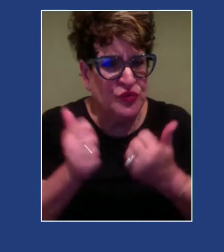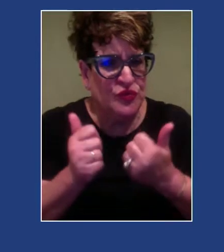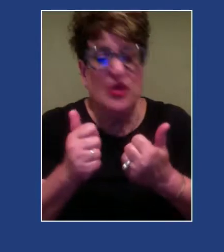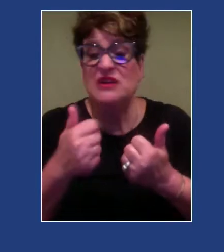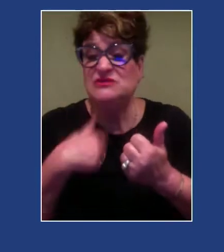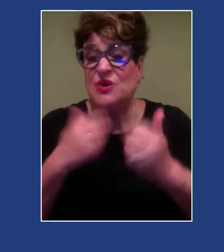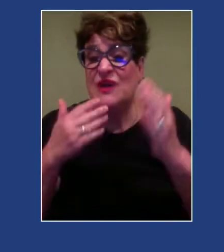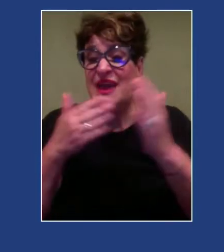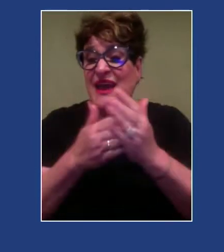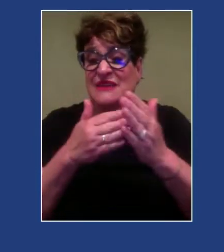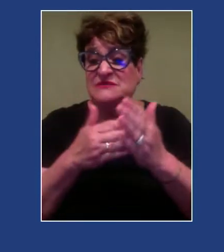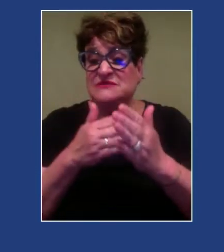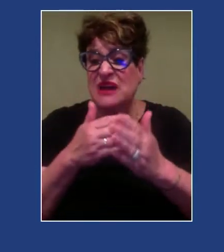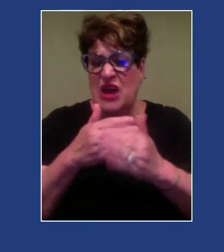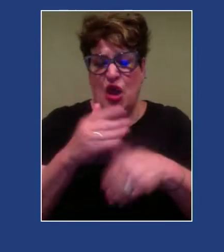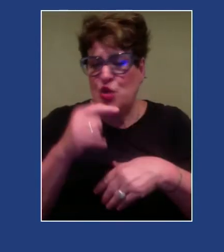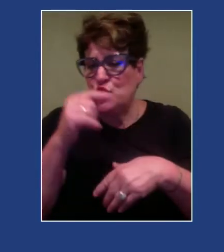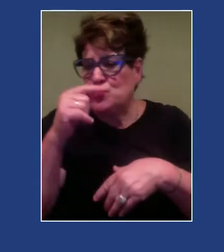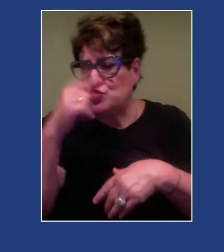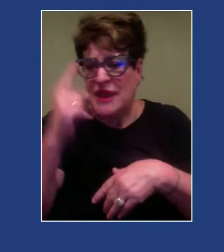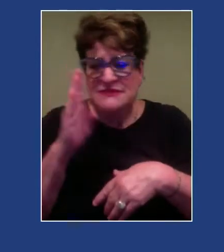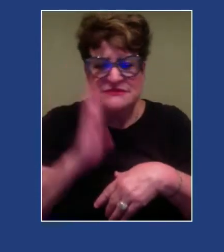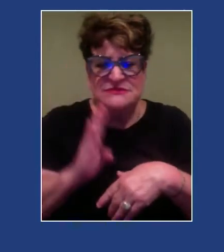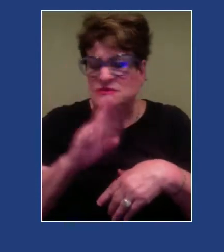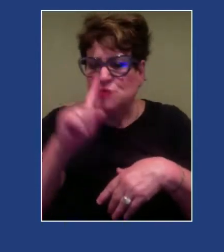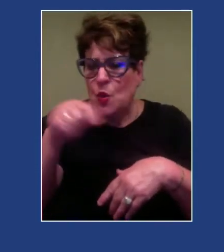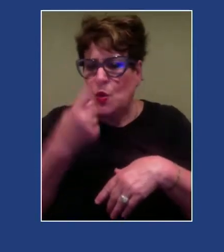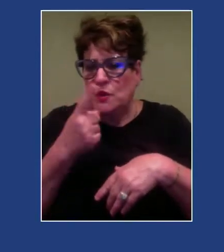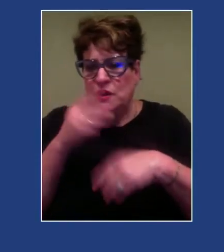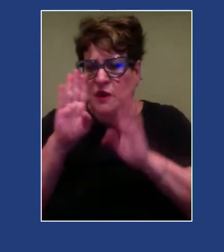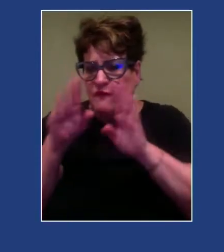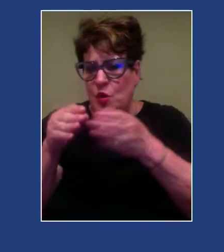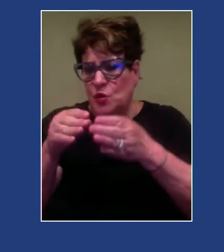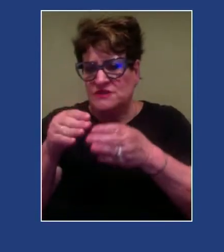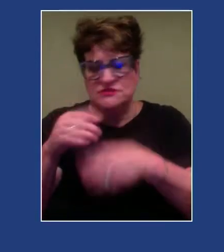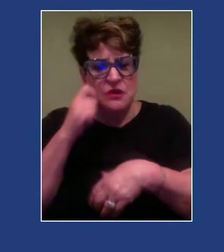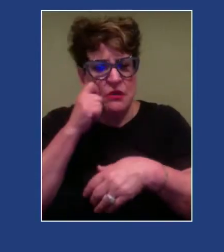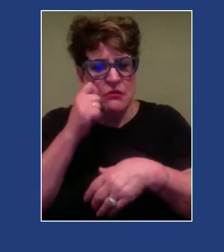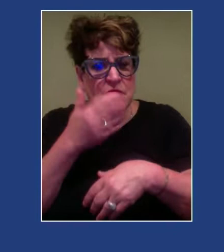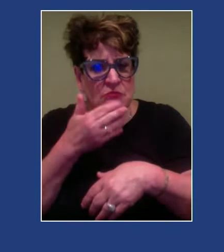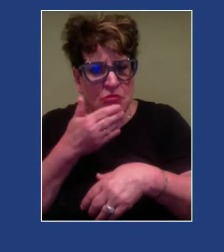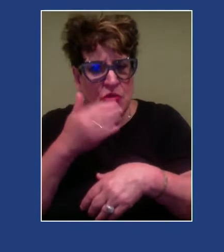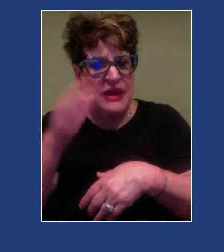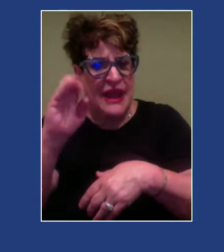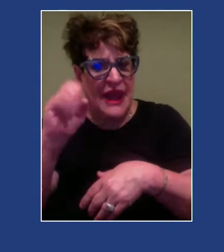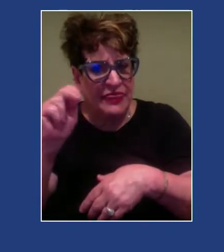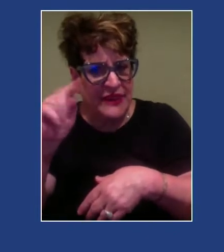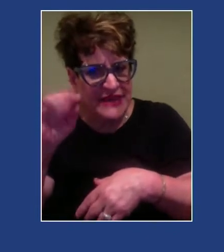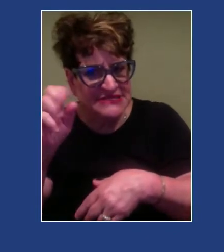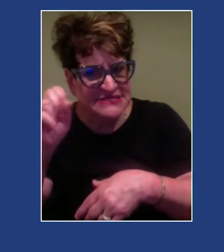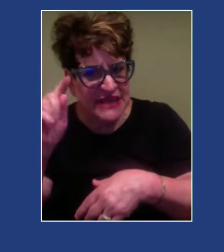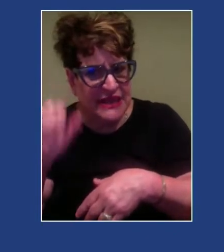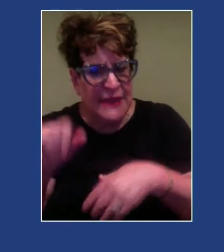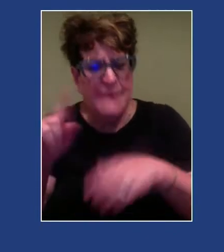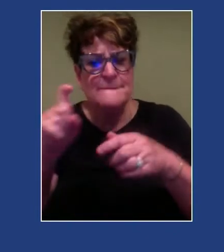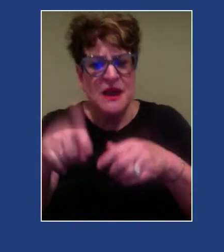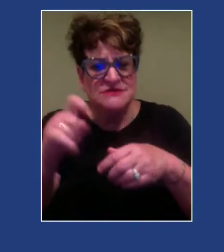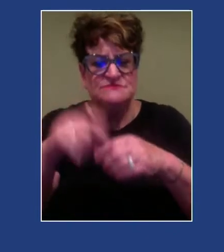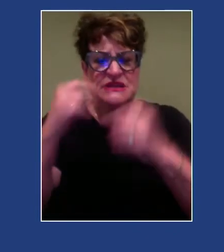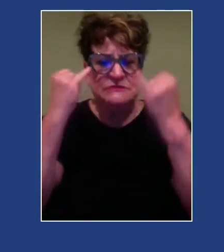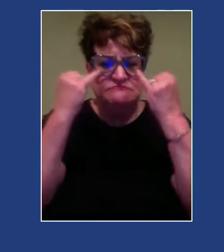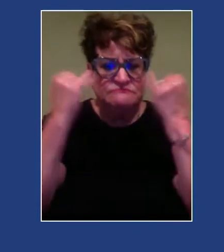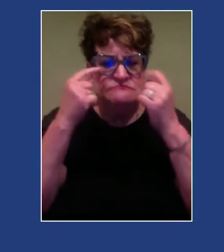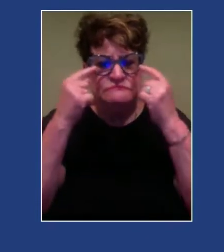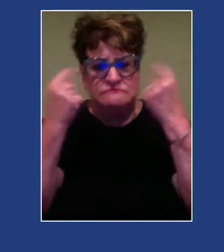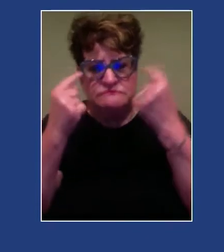liberation work with my clients, I can't only focus on race and ethnicity. I have to pay attention to all the other intersections that my